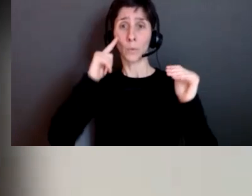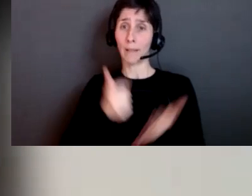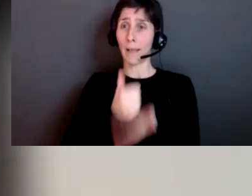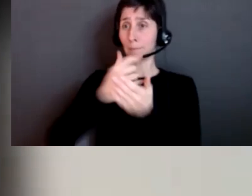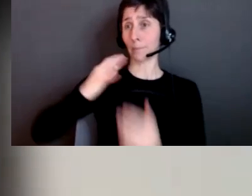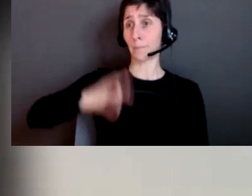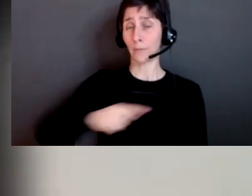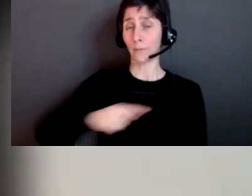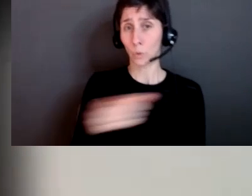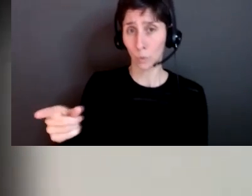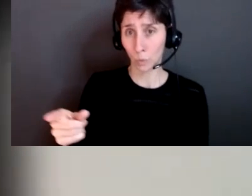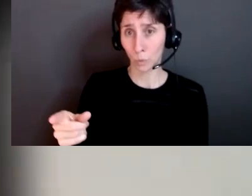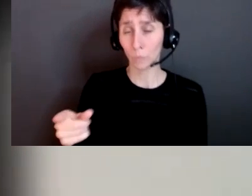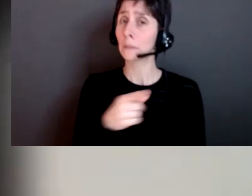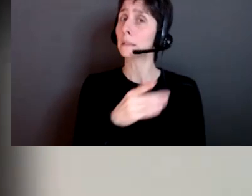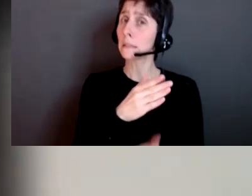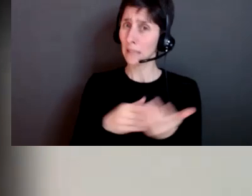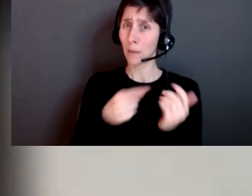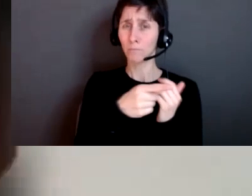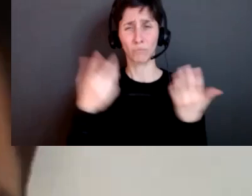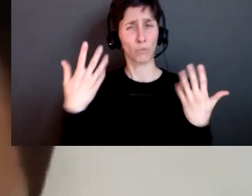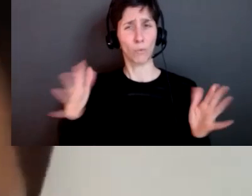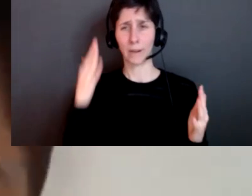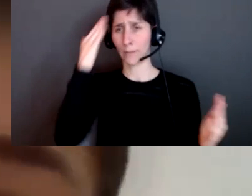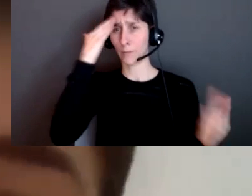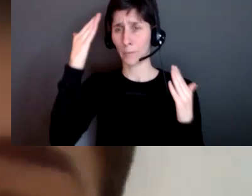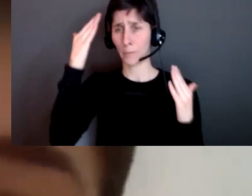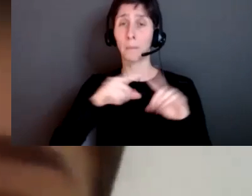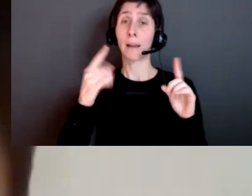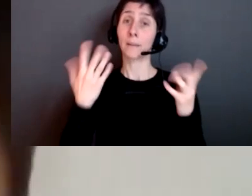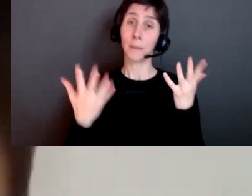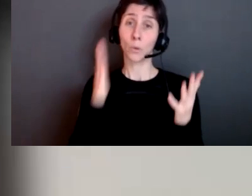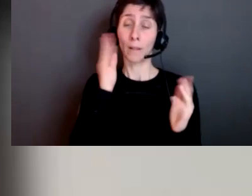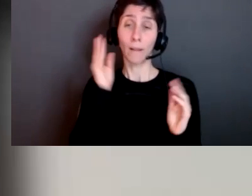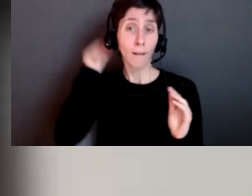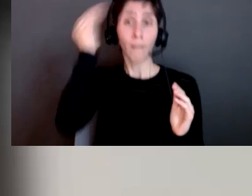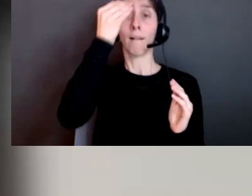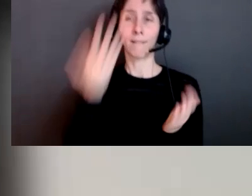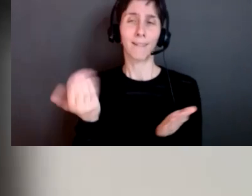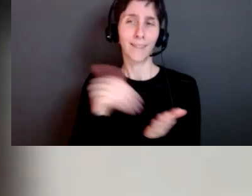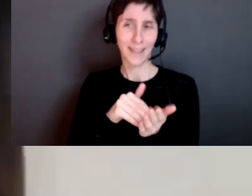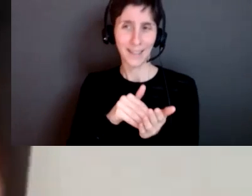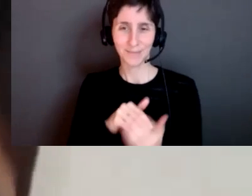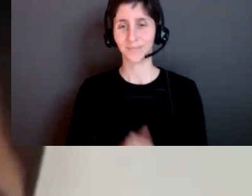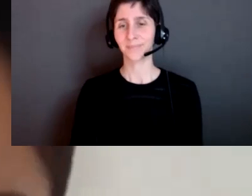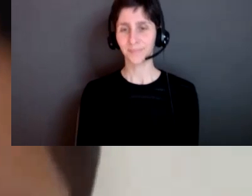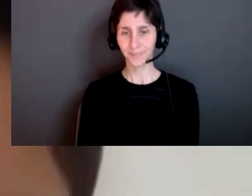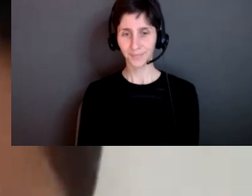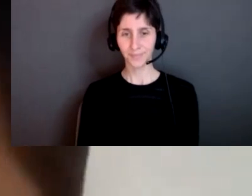them you already know but it's going to be a nice refresher i hope now before